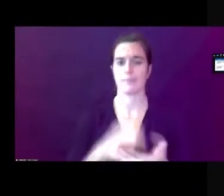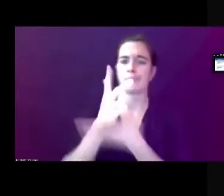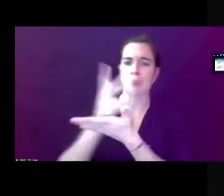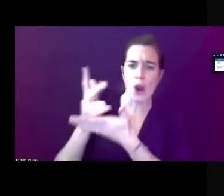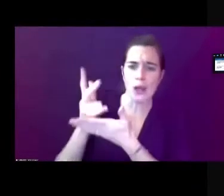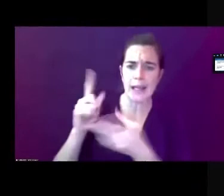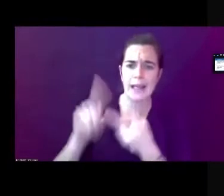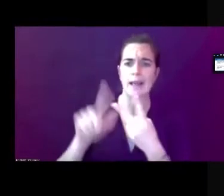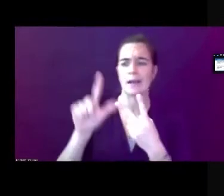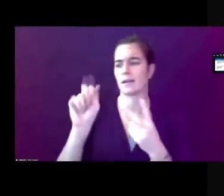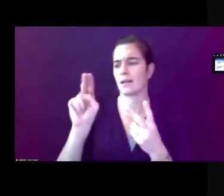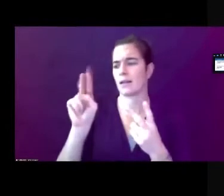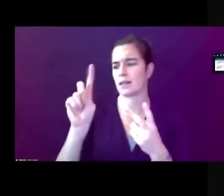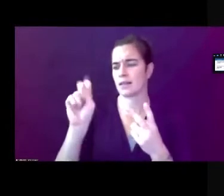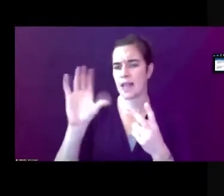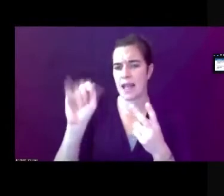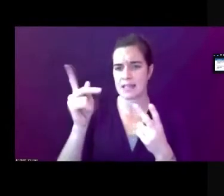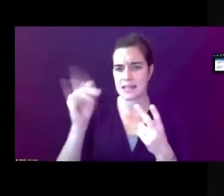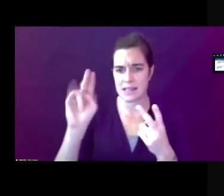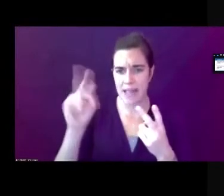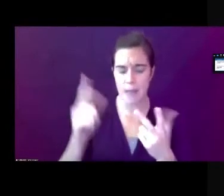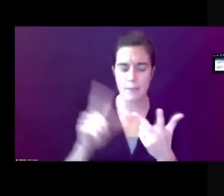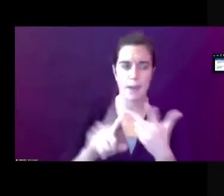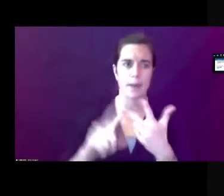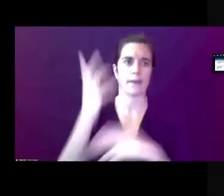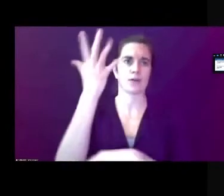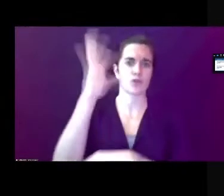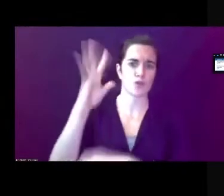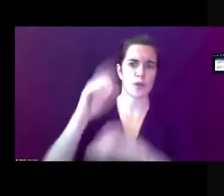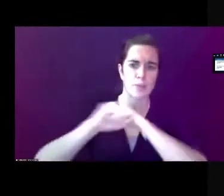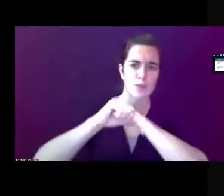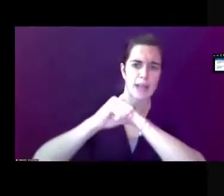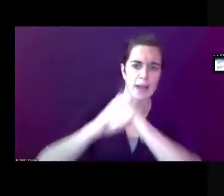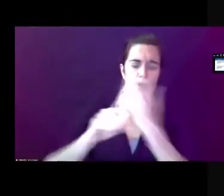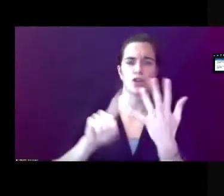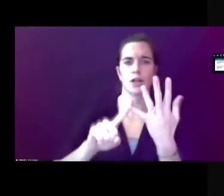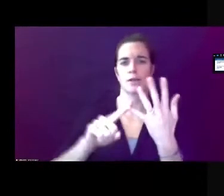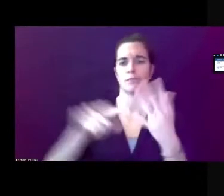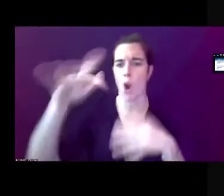landscaping, tree protection, open space, etc.